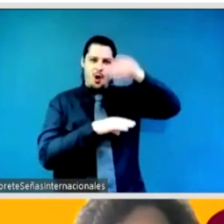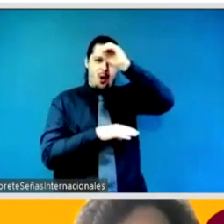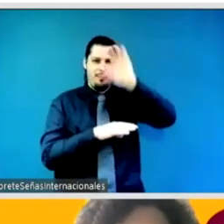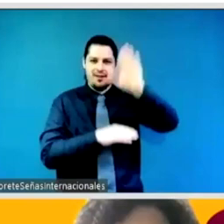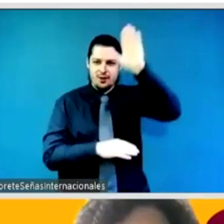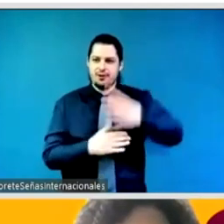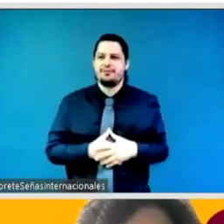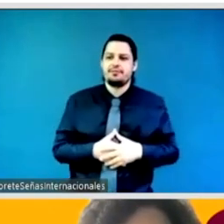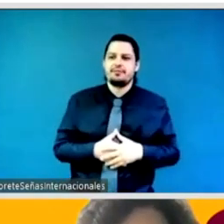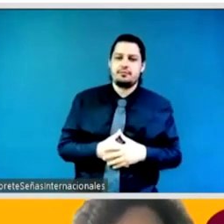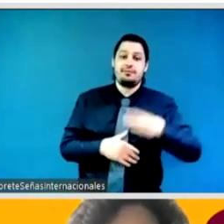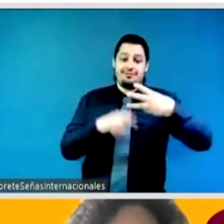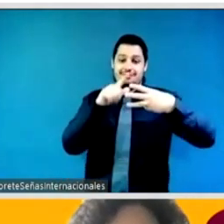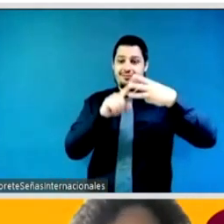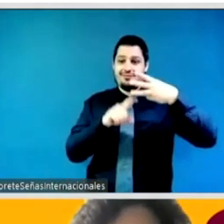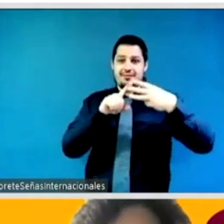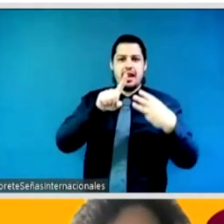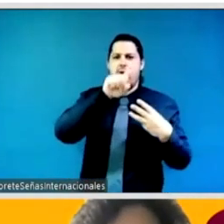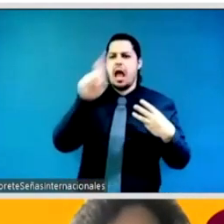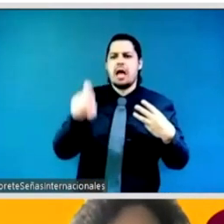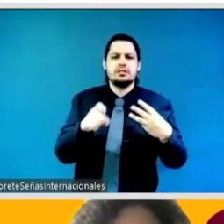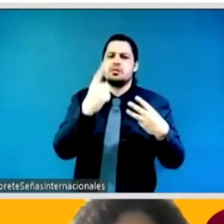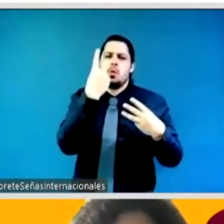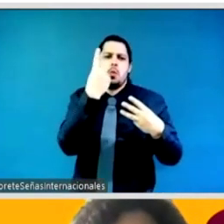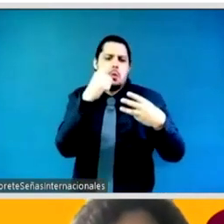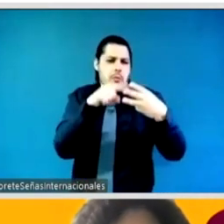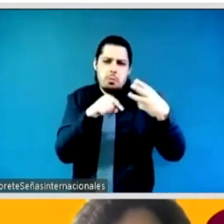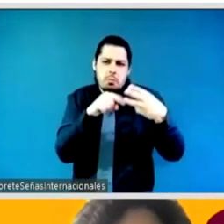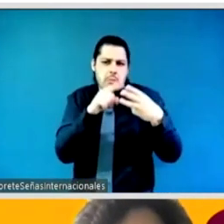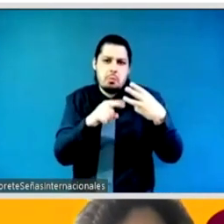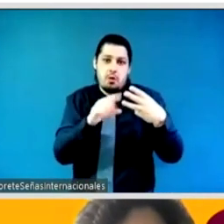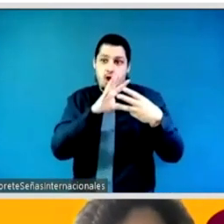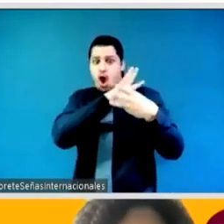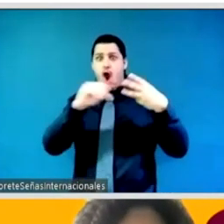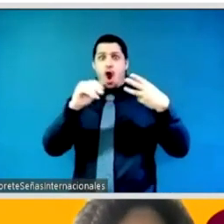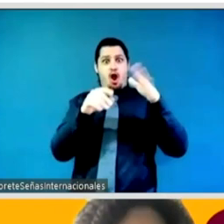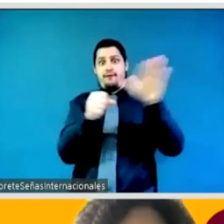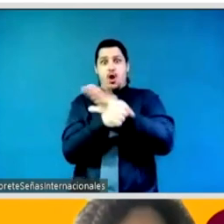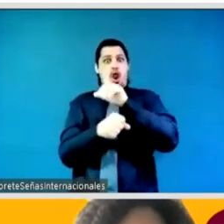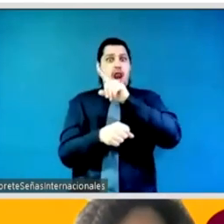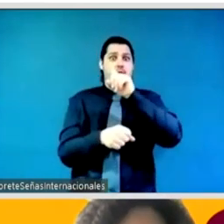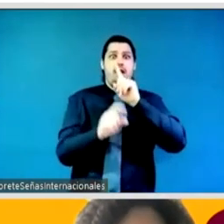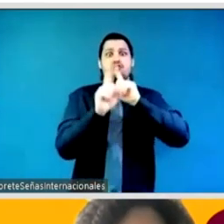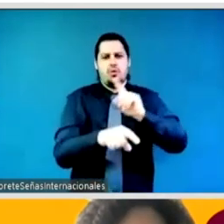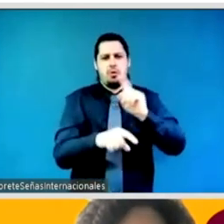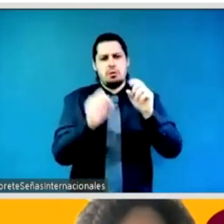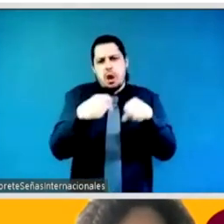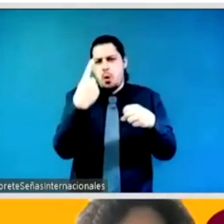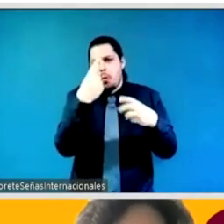i've spoken about young feminist engagement a lot um i hope that um we